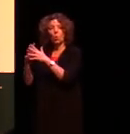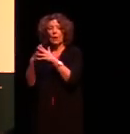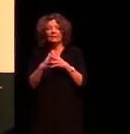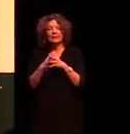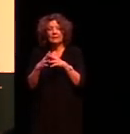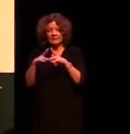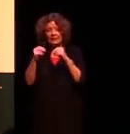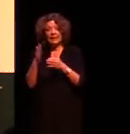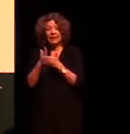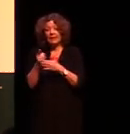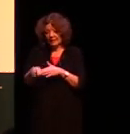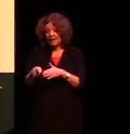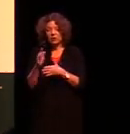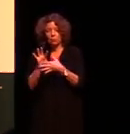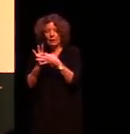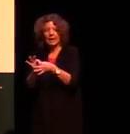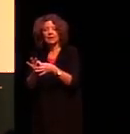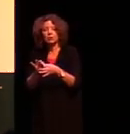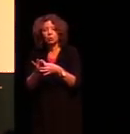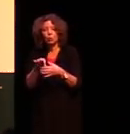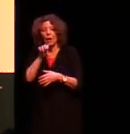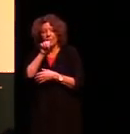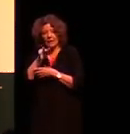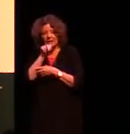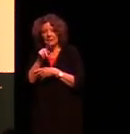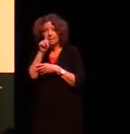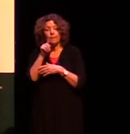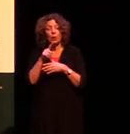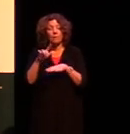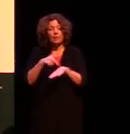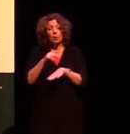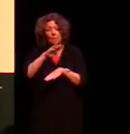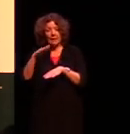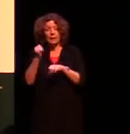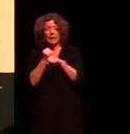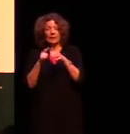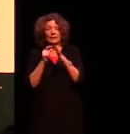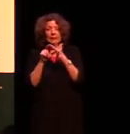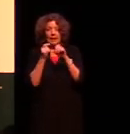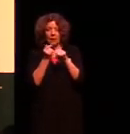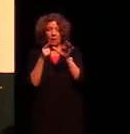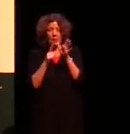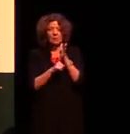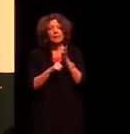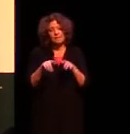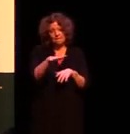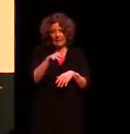Gundungurra water dragon lizard people of the Blue Mountains and the Guttigal whale people.